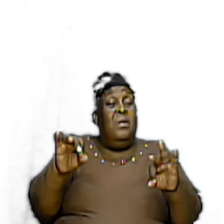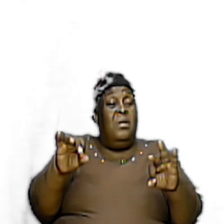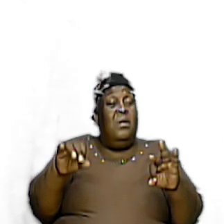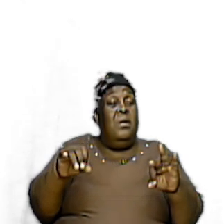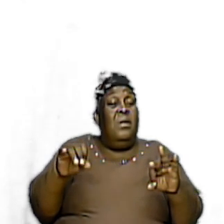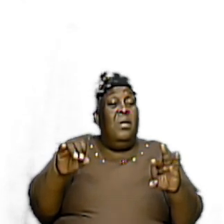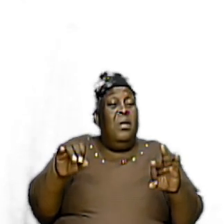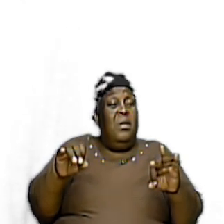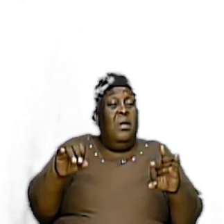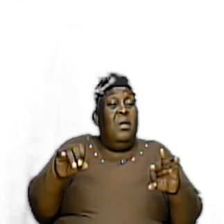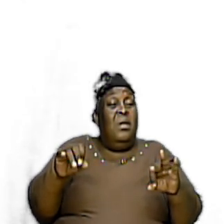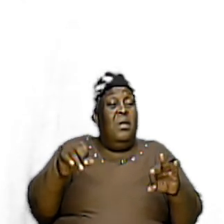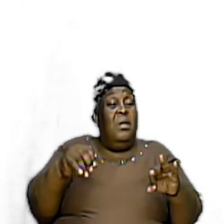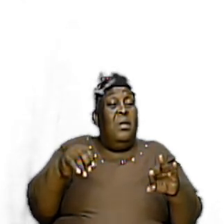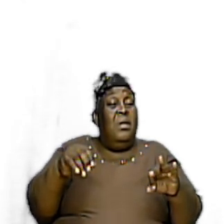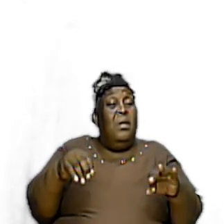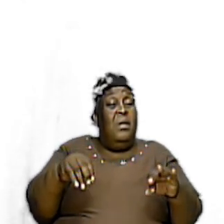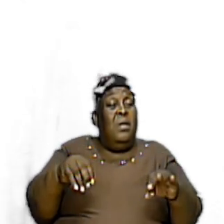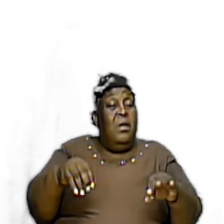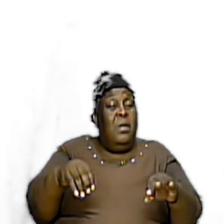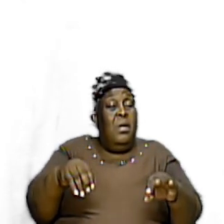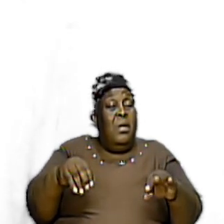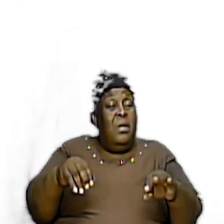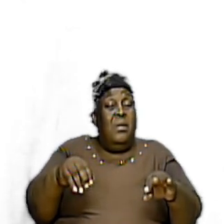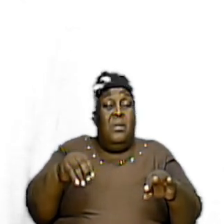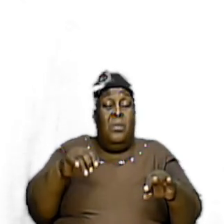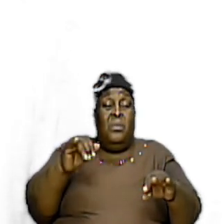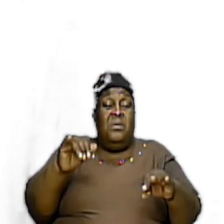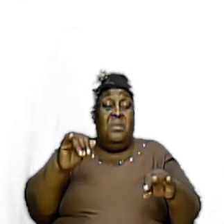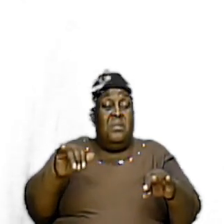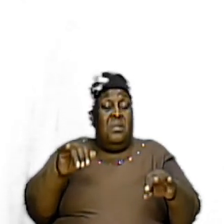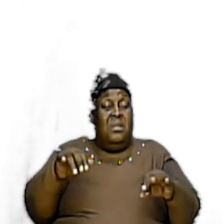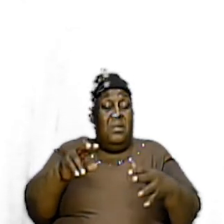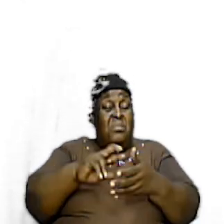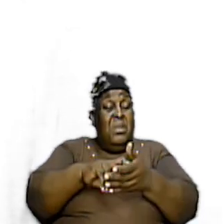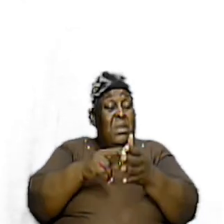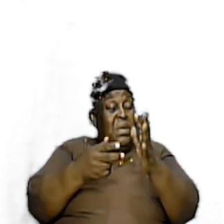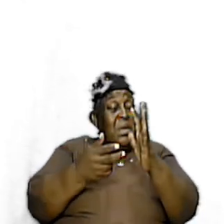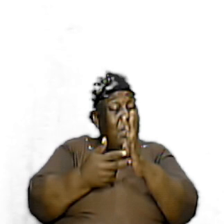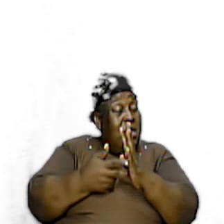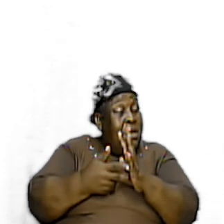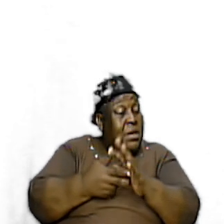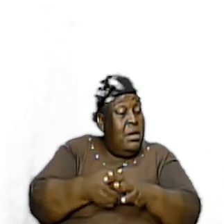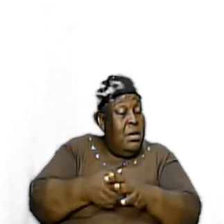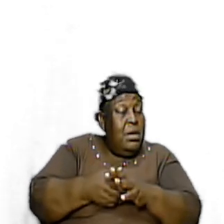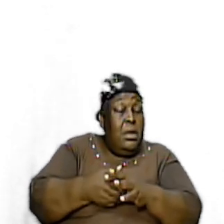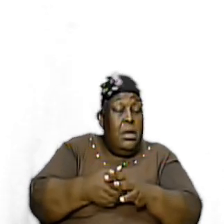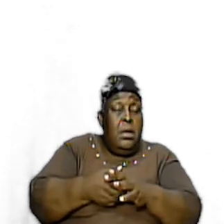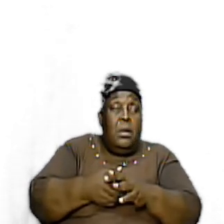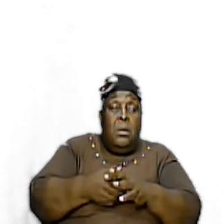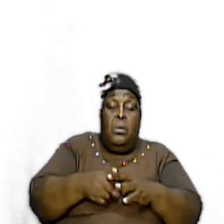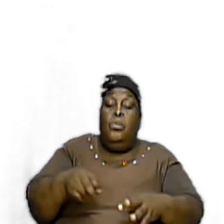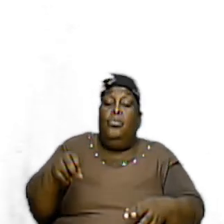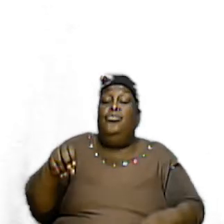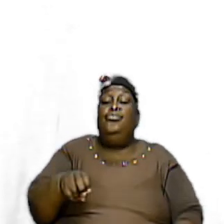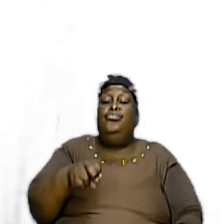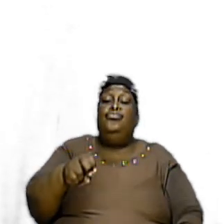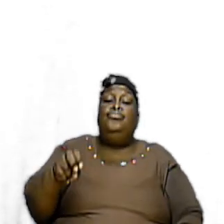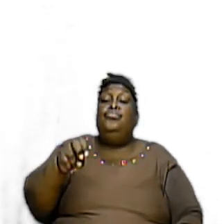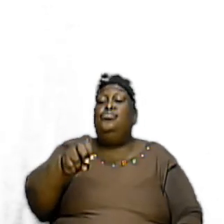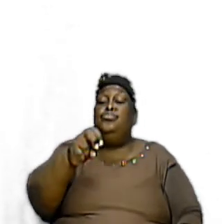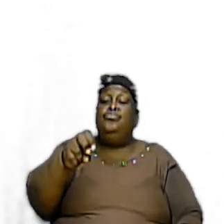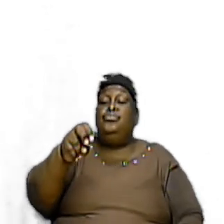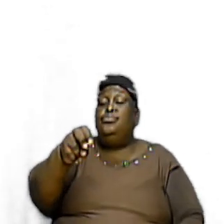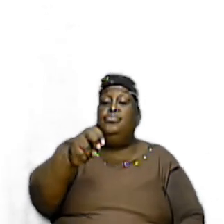need to understand what that means Right? The Old Testament They were journeying to the promised